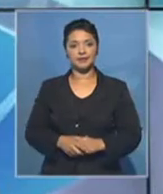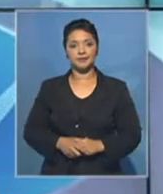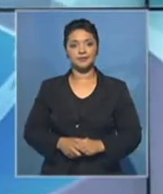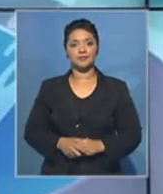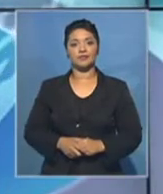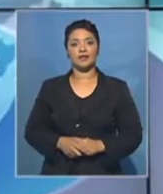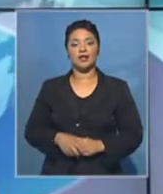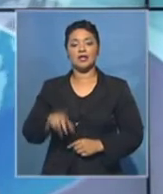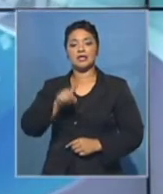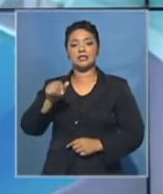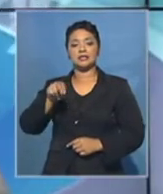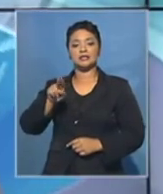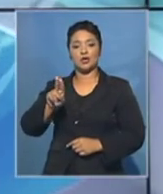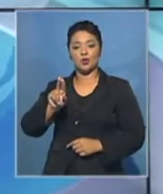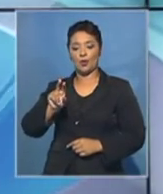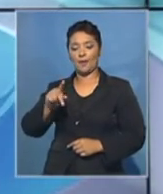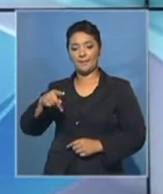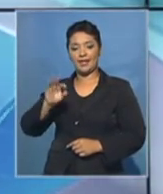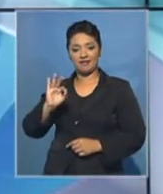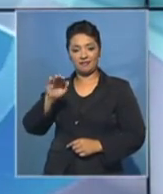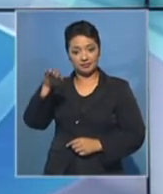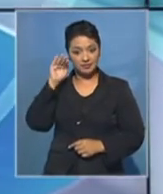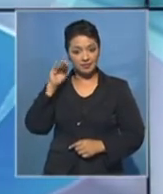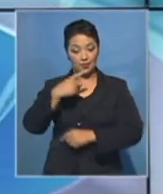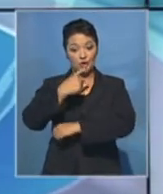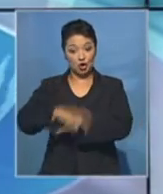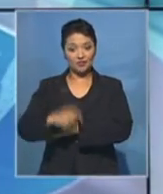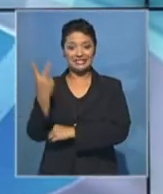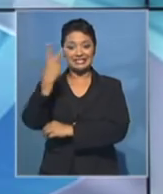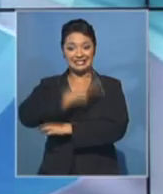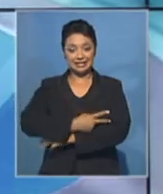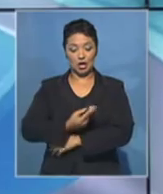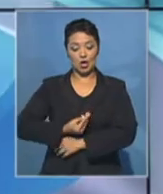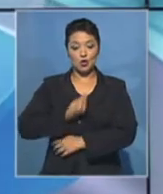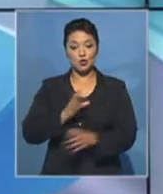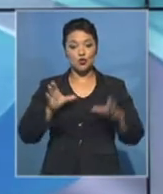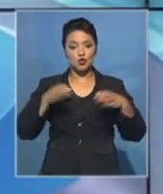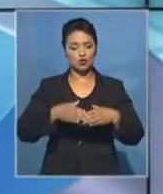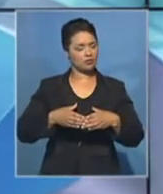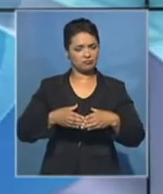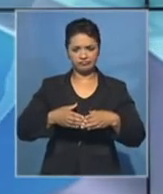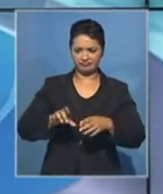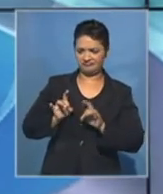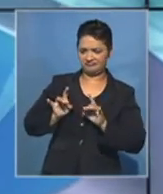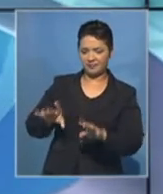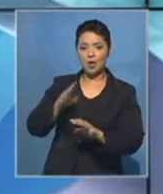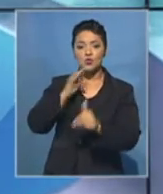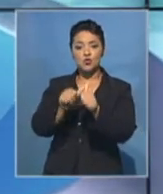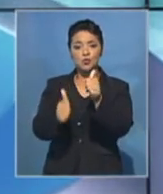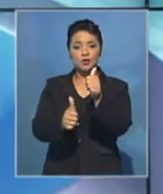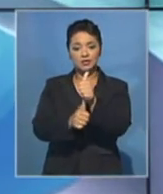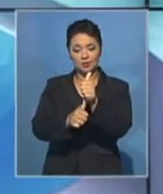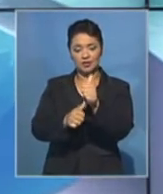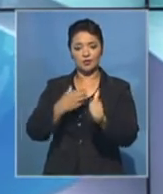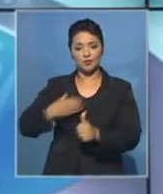Looking at some regional stories now, on the second day of the ZANU-PF Congress, the youth wing of the party showed unhappiness with the conduct of